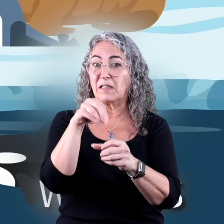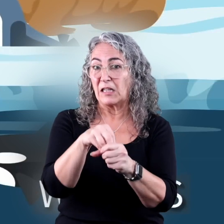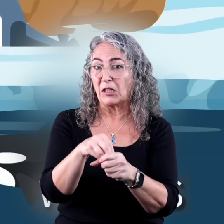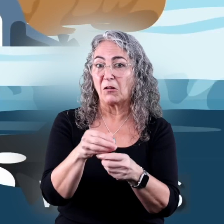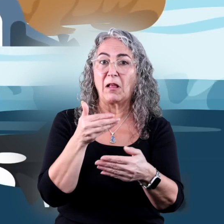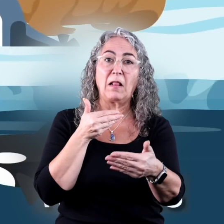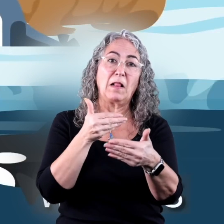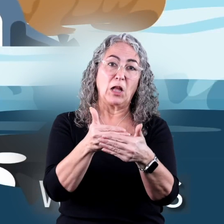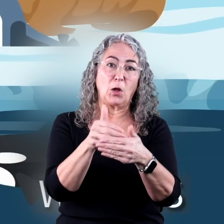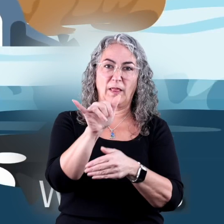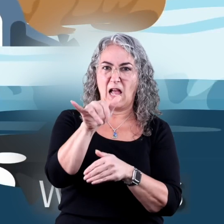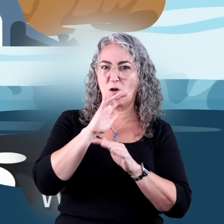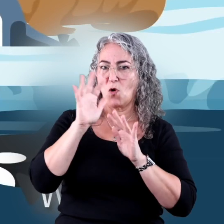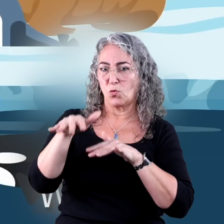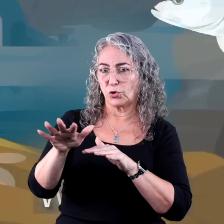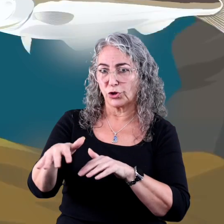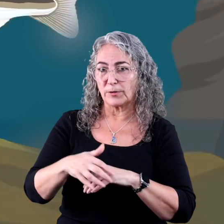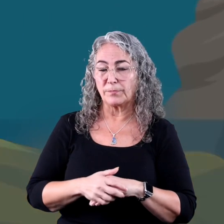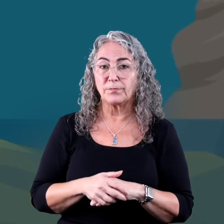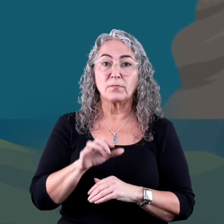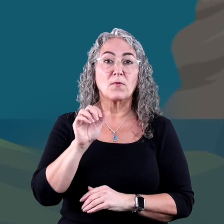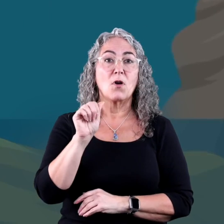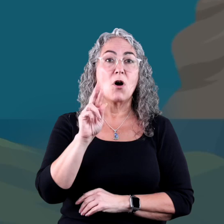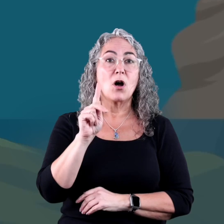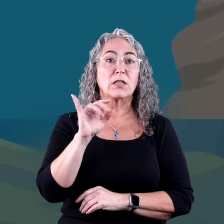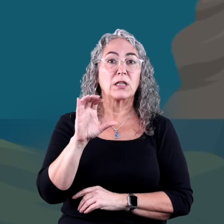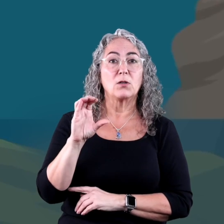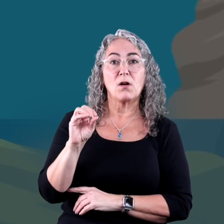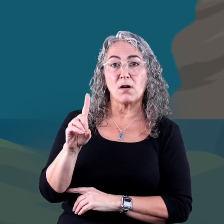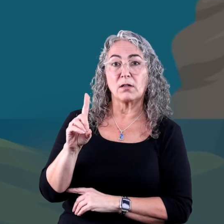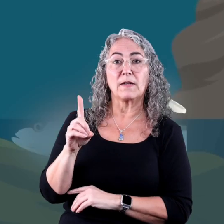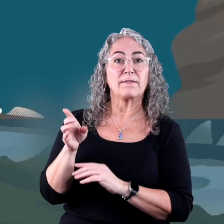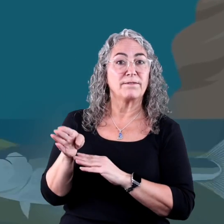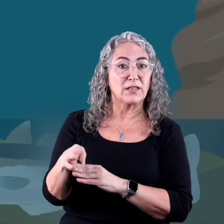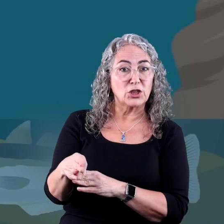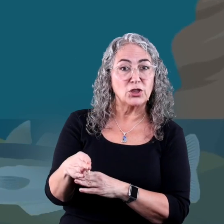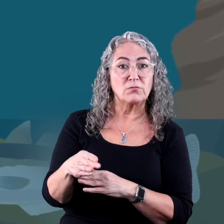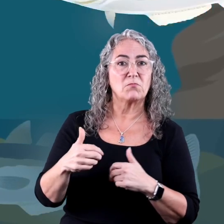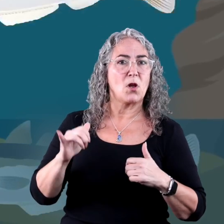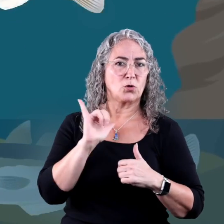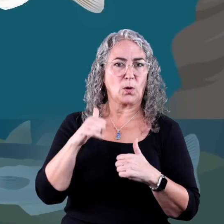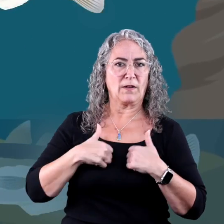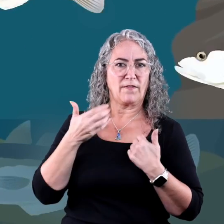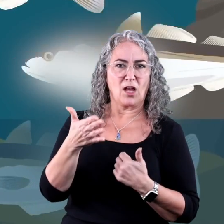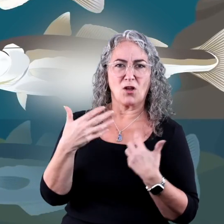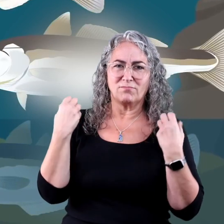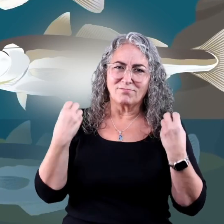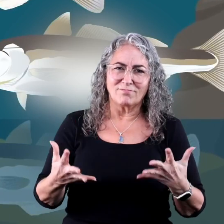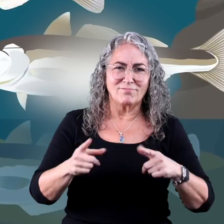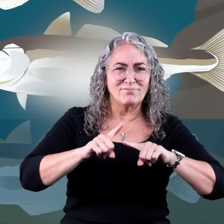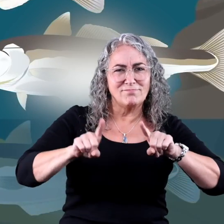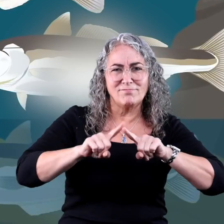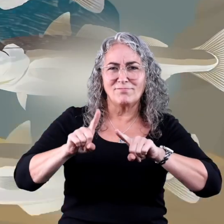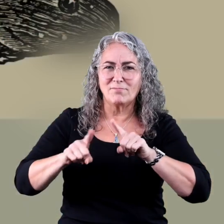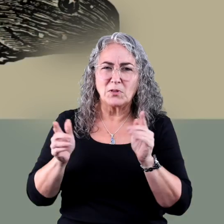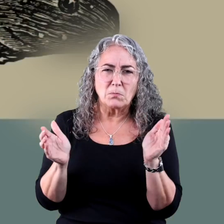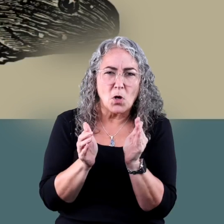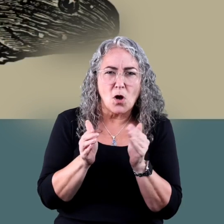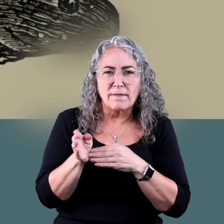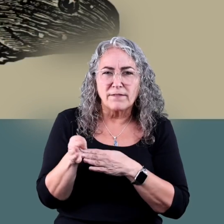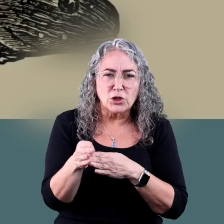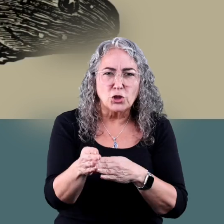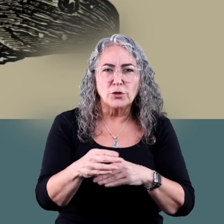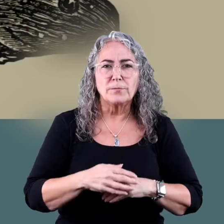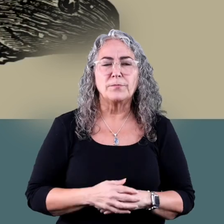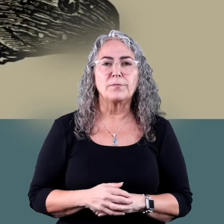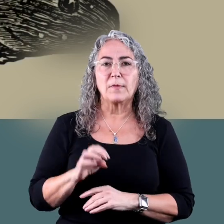in and near this ocean. The Arctic Cod is a fish that lives in the Arctic Ocean in large numbers, as well